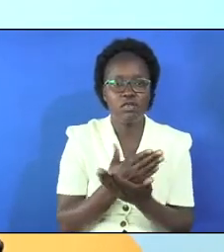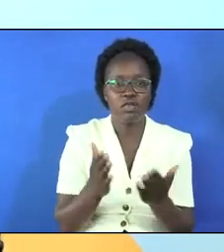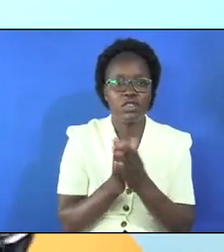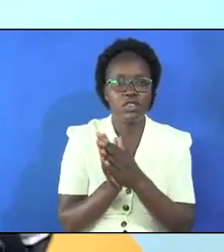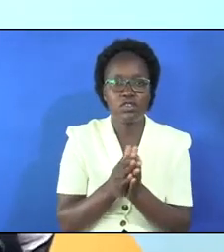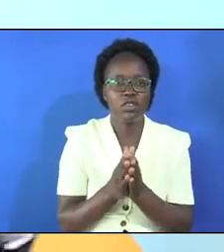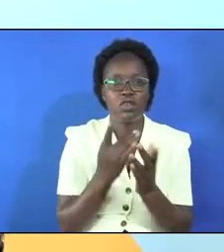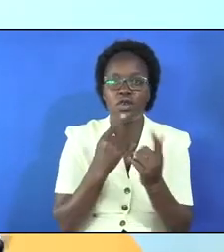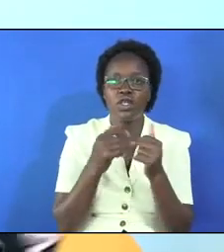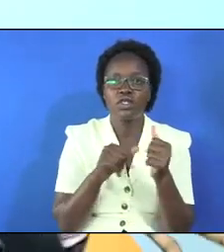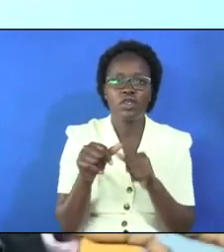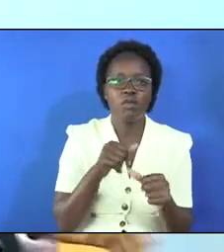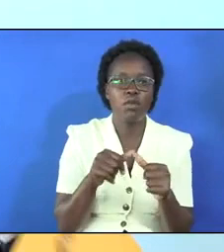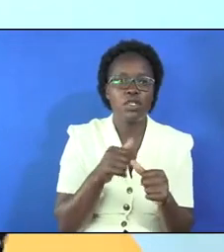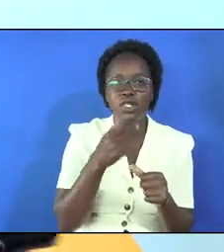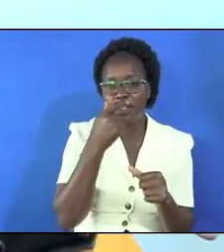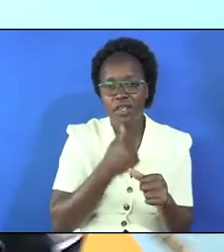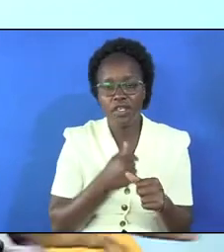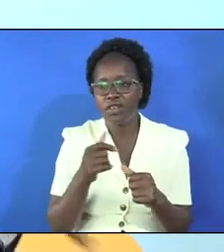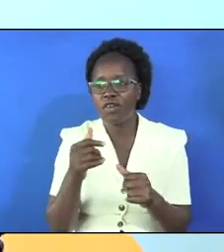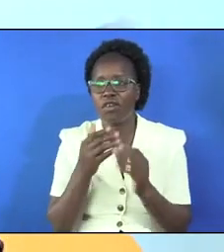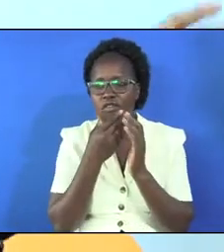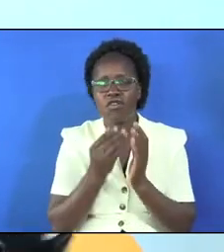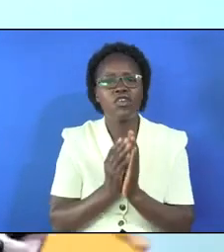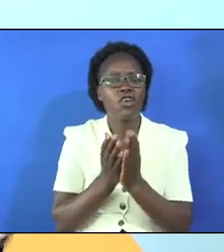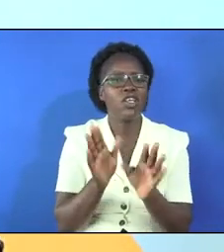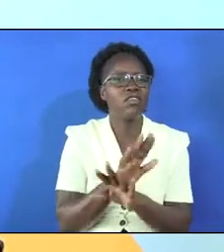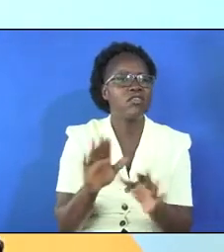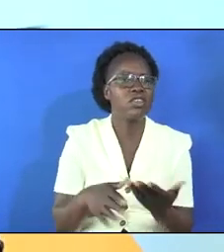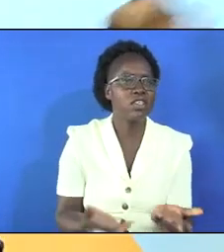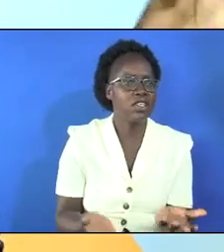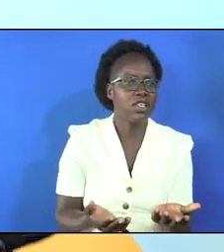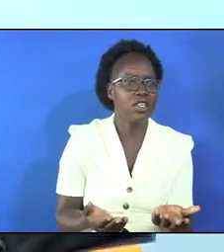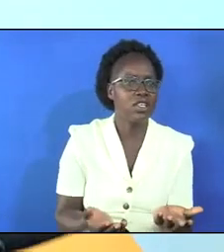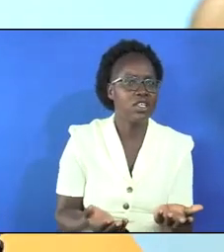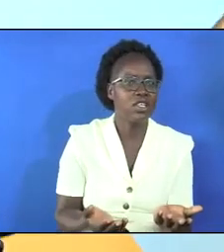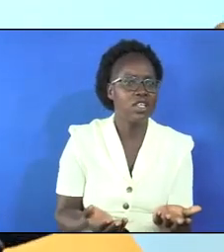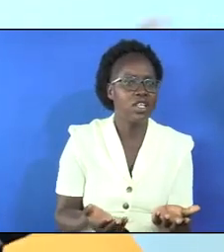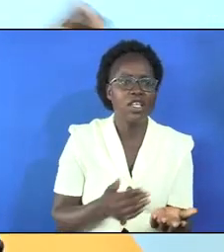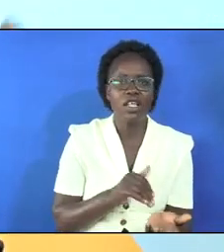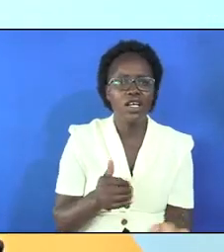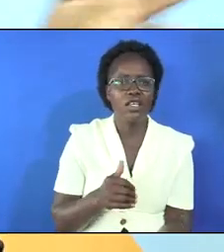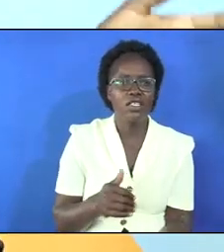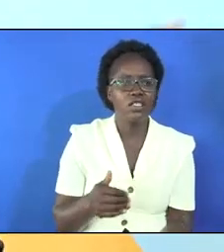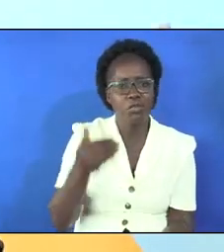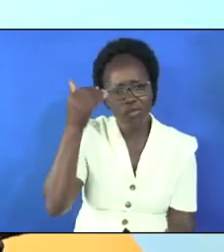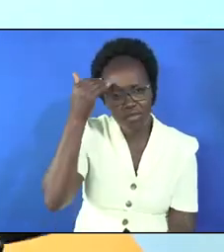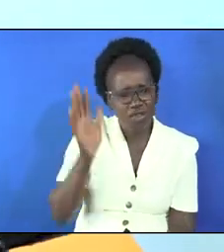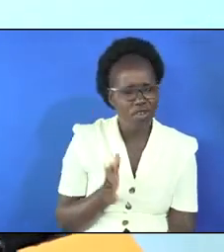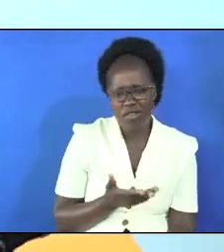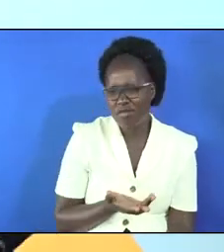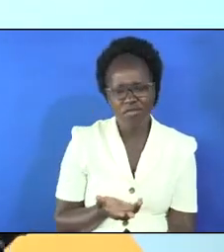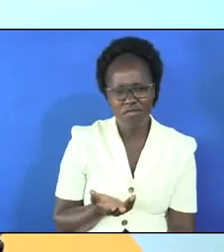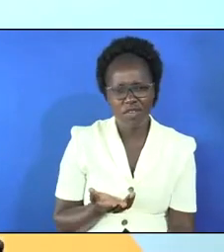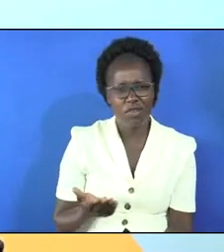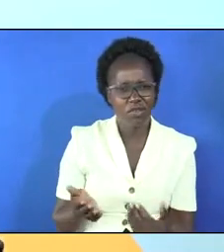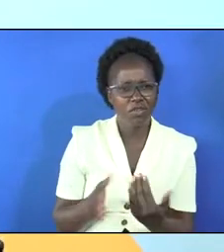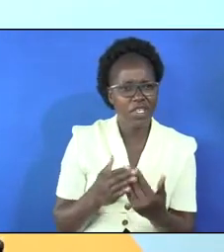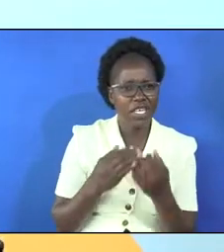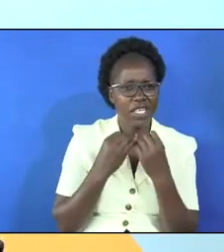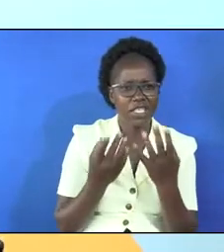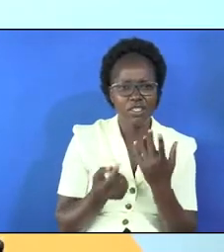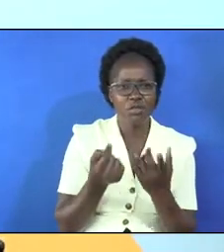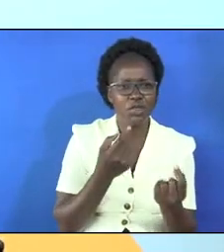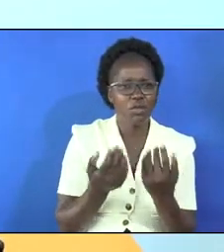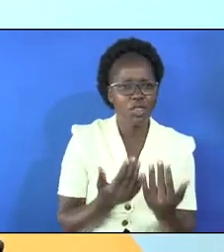these stories you talk about the age of Noah and all that those ones adults like us don't think about those